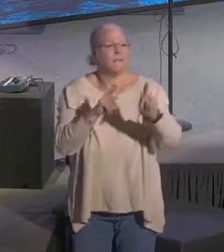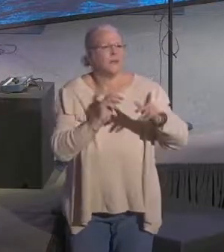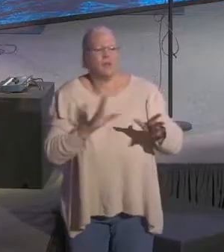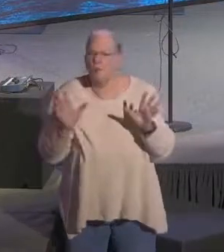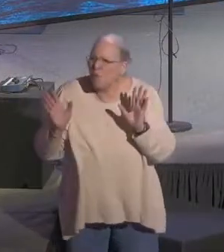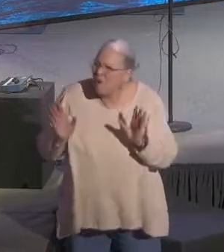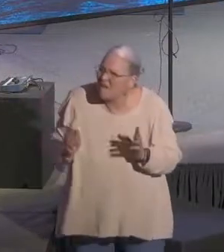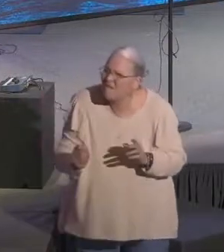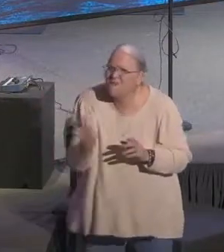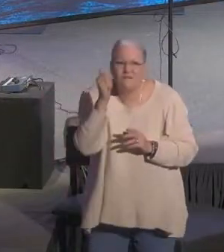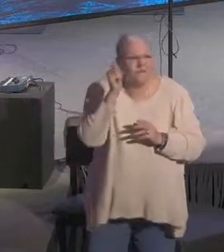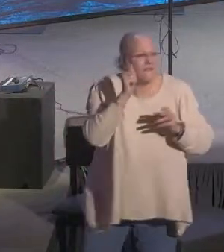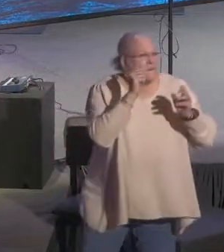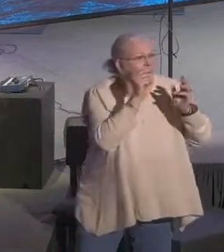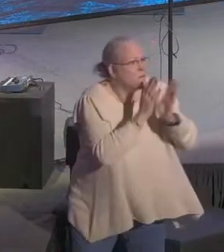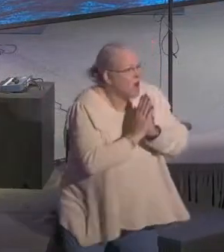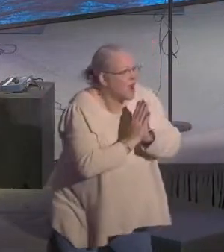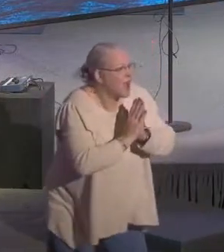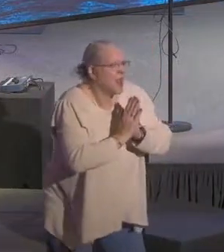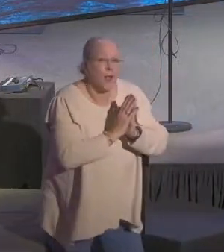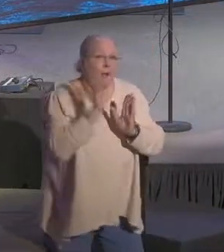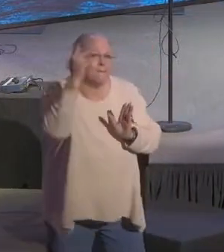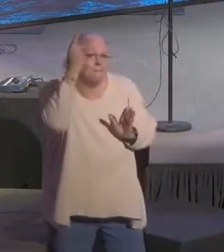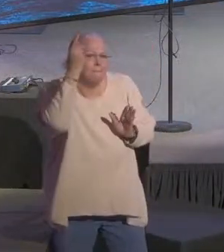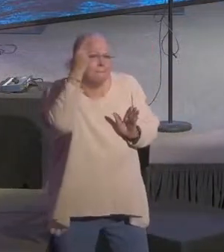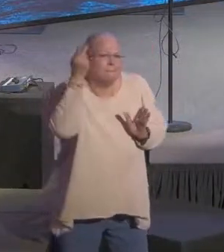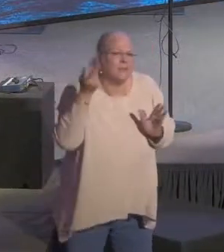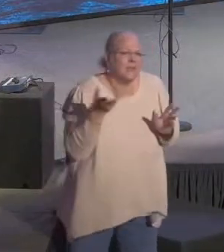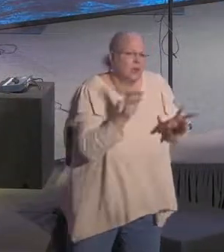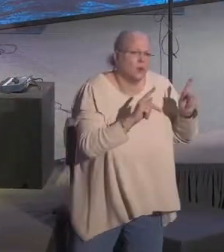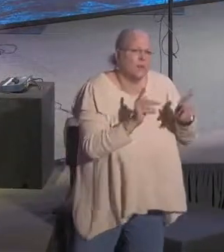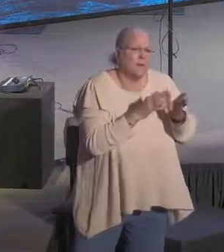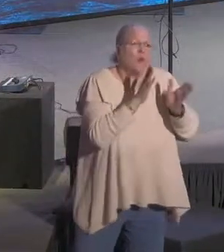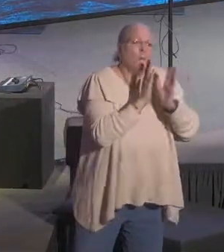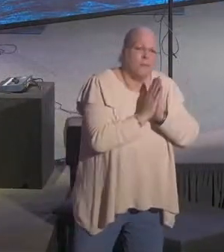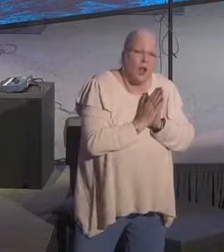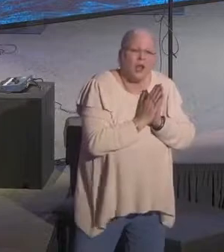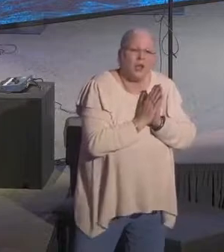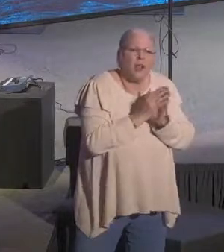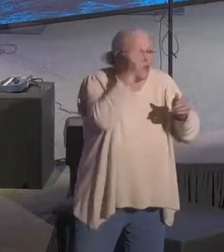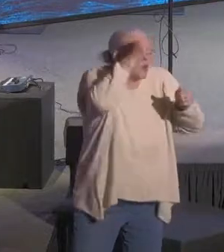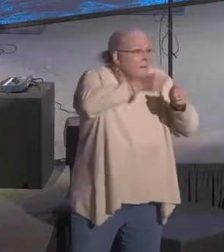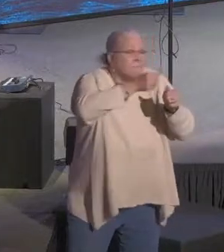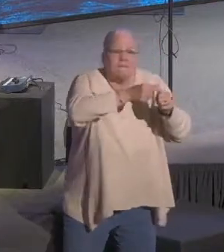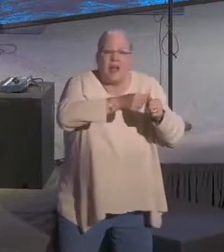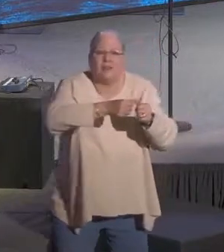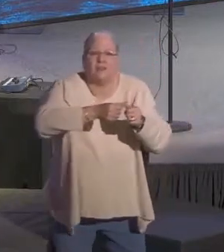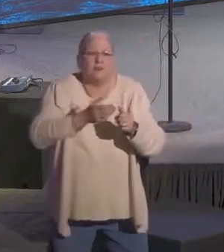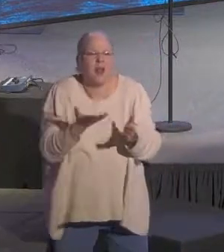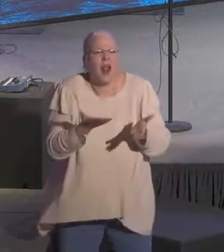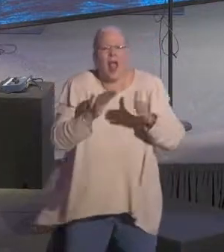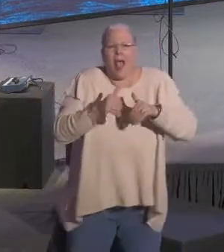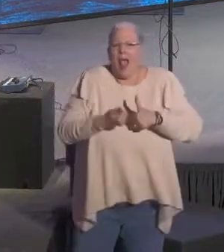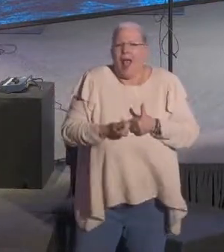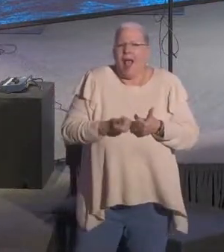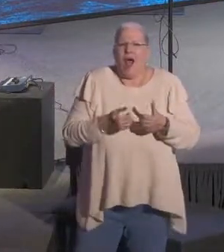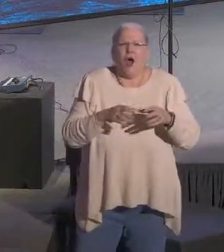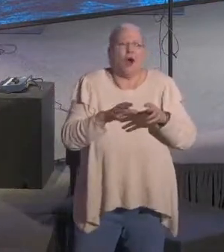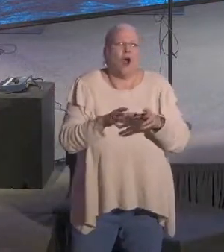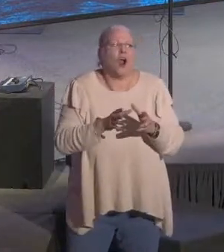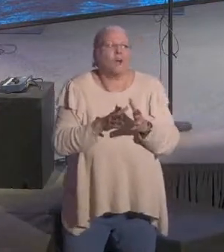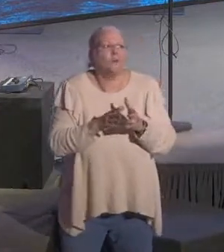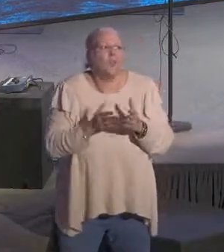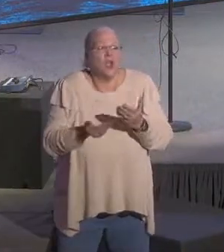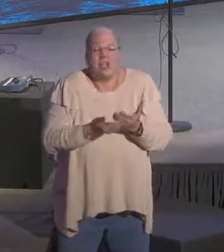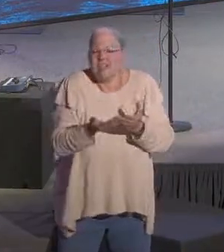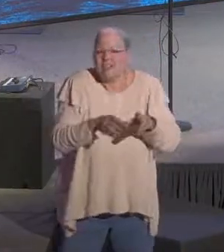suddenly were praying. Public officials were gathering together to pray. People were reminded about our mortality. And as